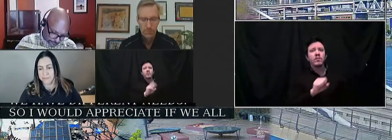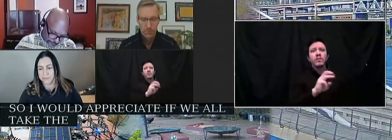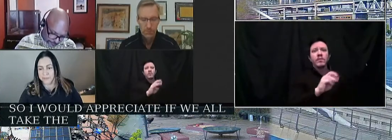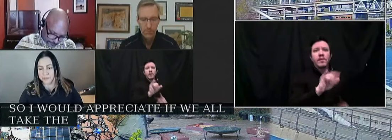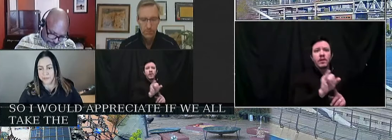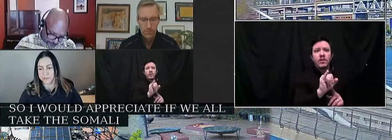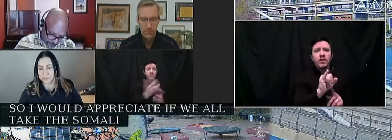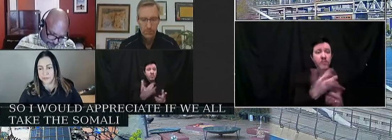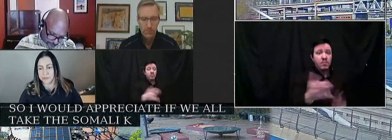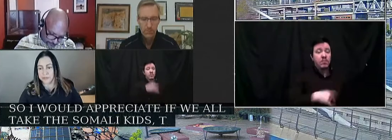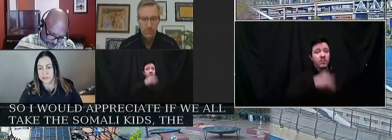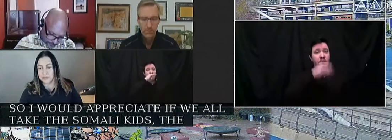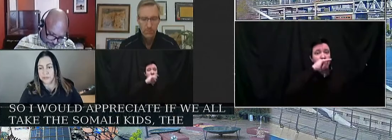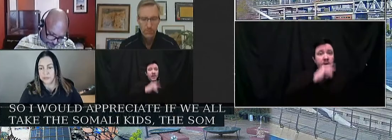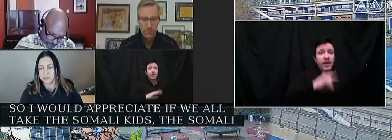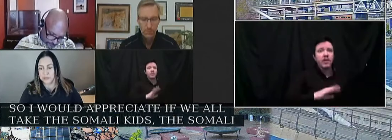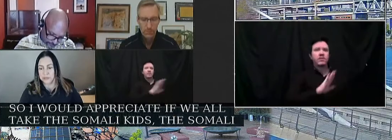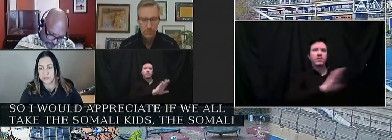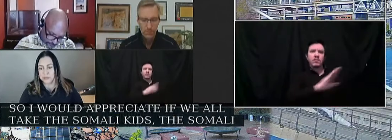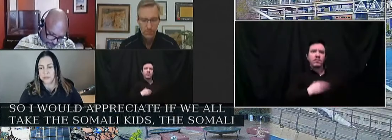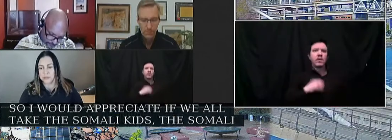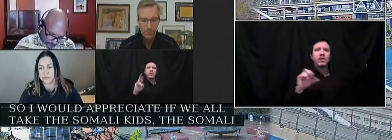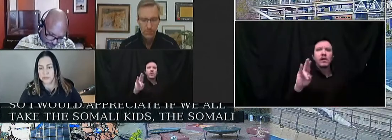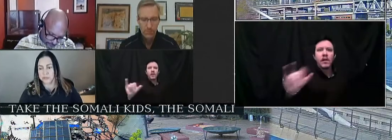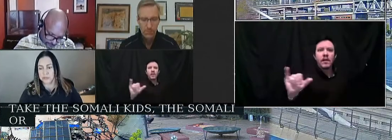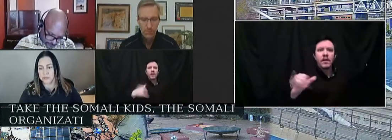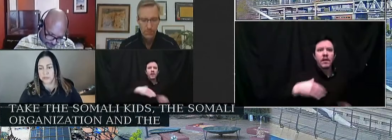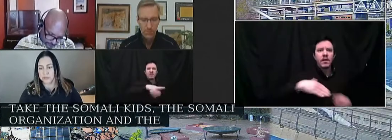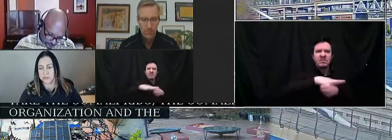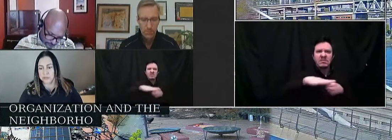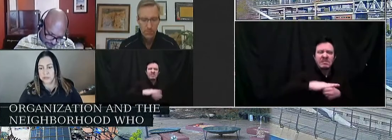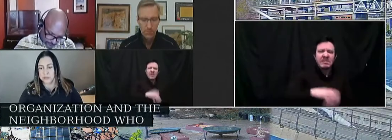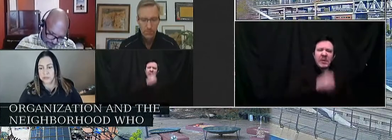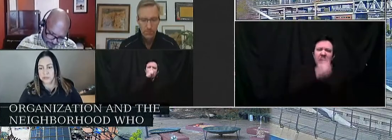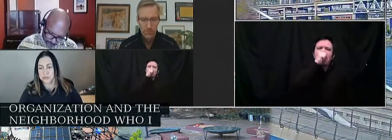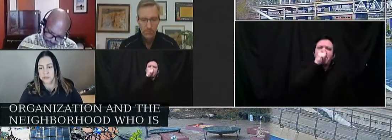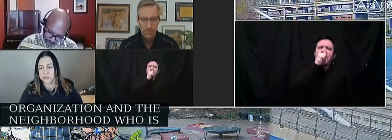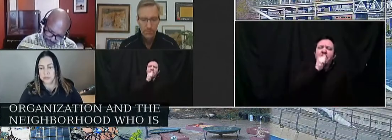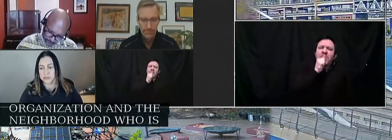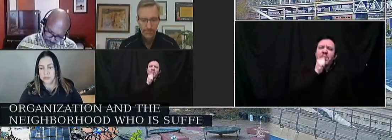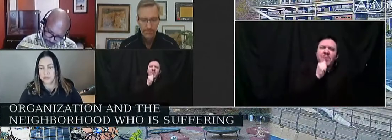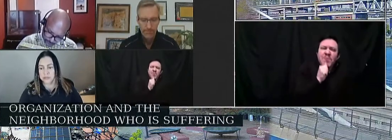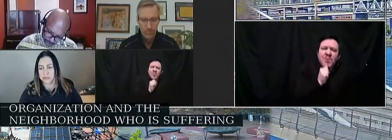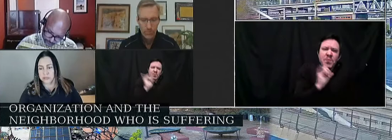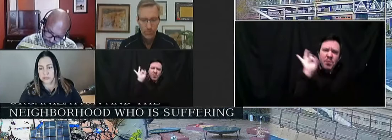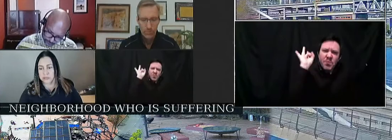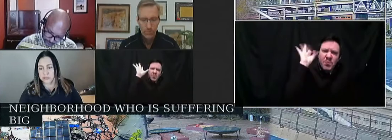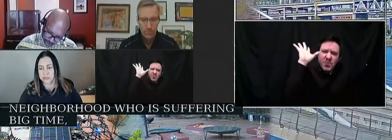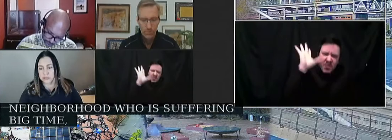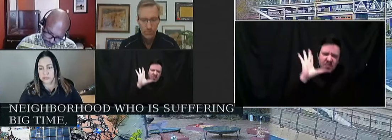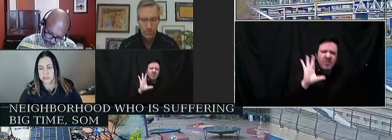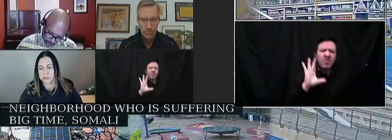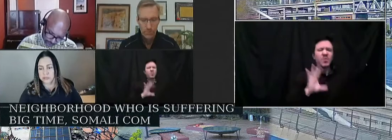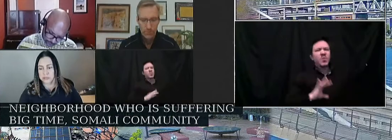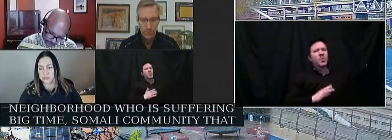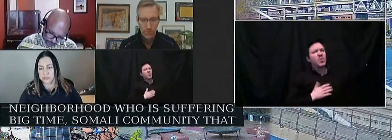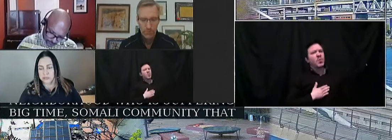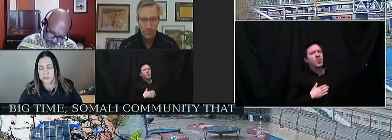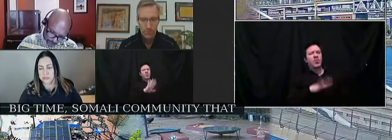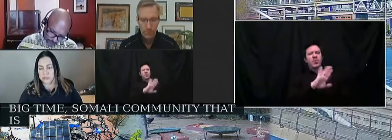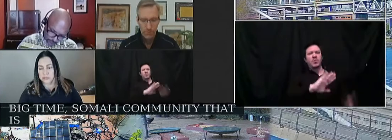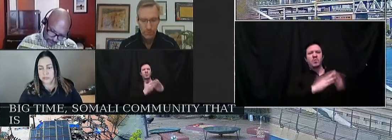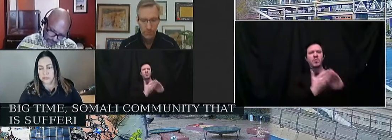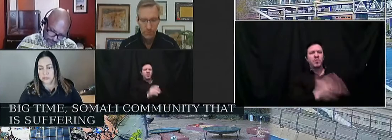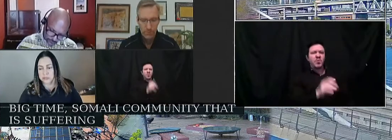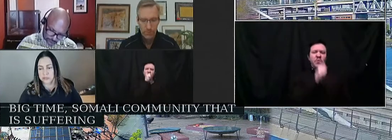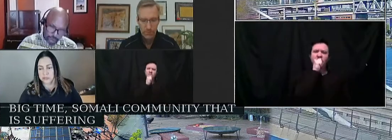Somali organization and the Kali neighborhood who is suffering big time, the Somali community that is suffering huge into